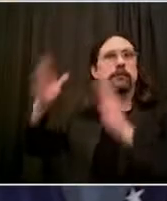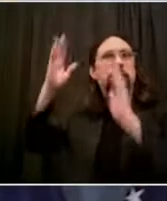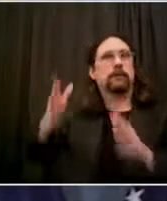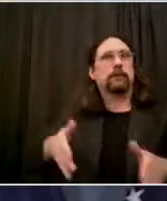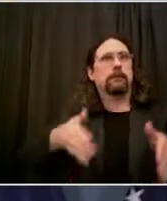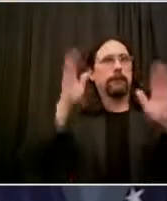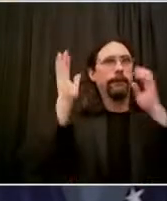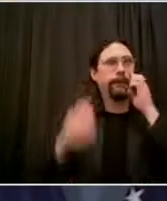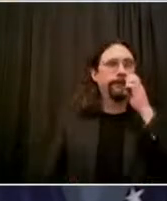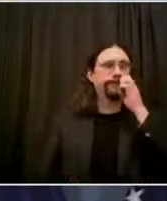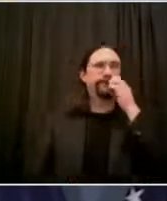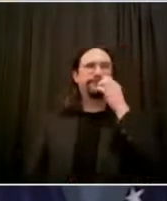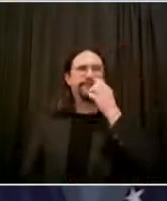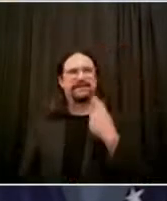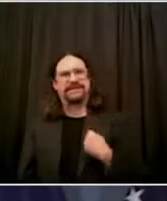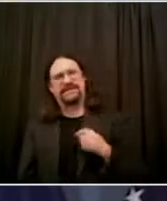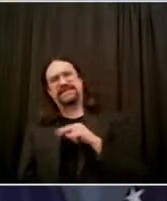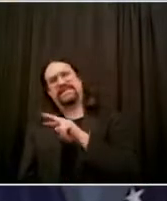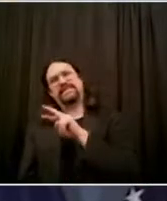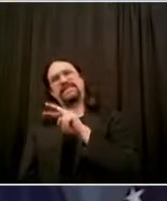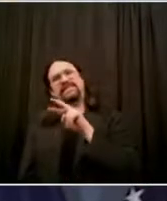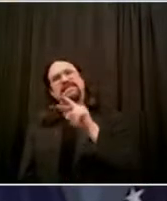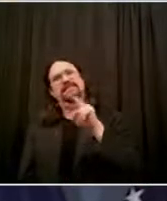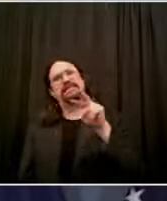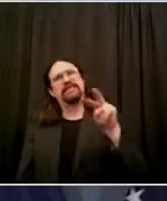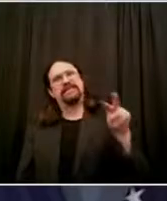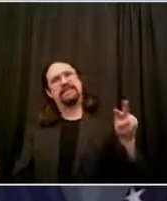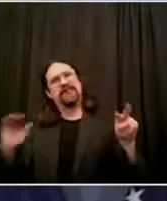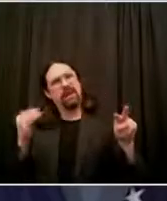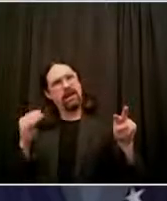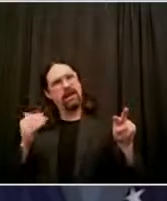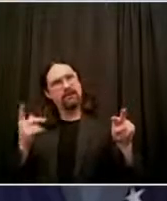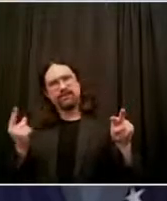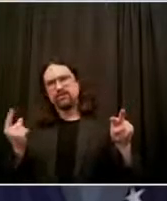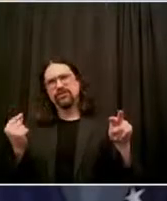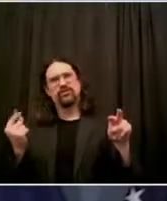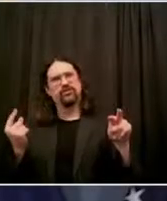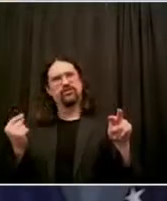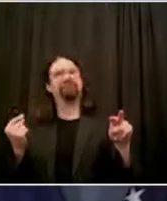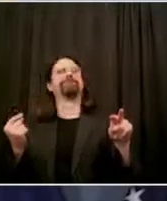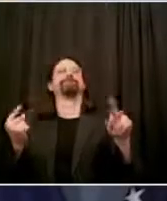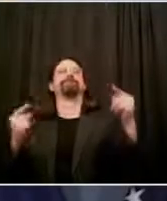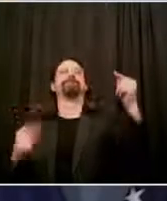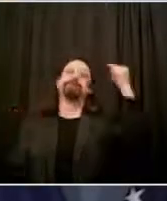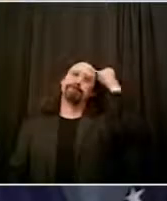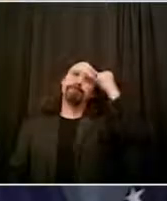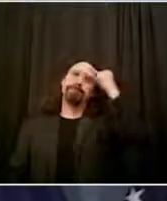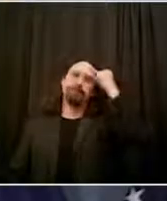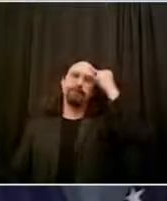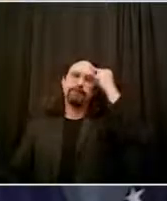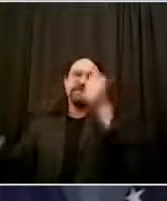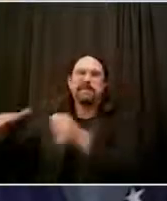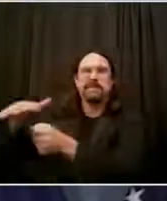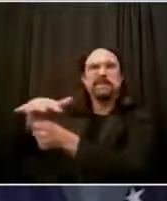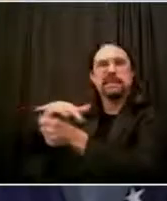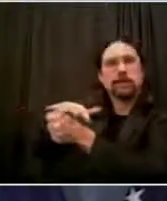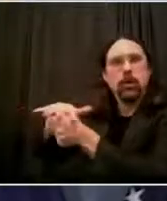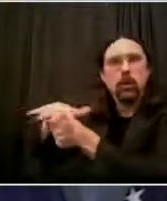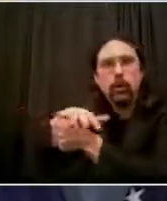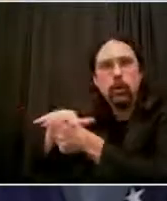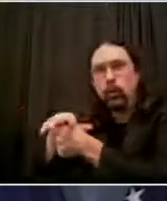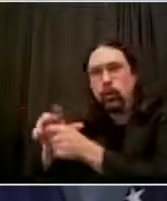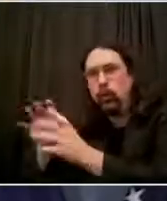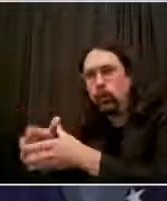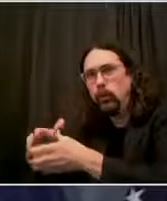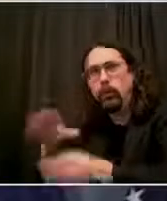prioritized, a couple of years into my administration, their number one priority was more police officers on the street for safety.